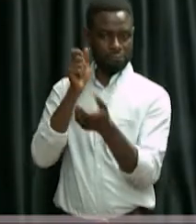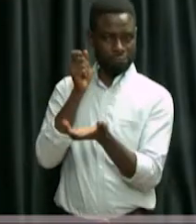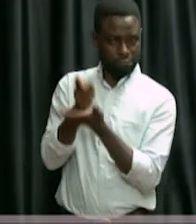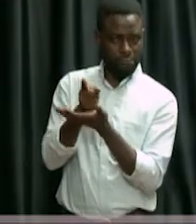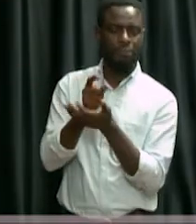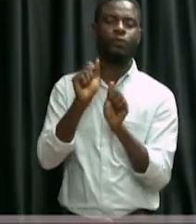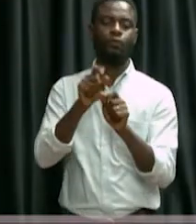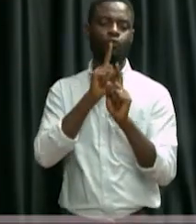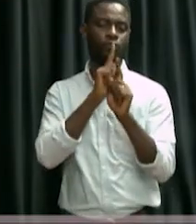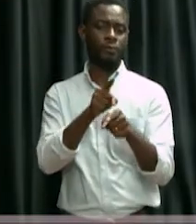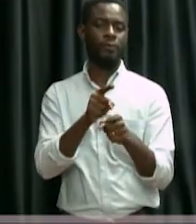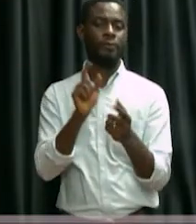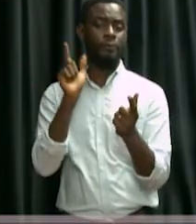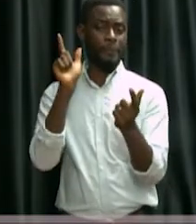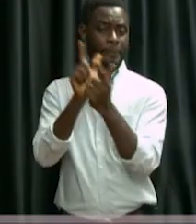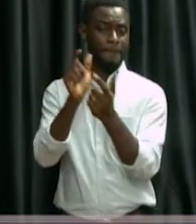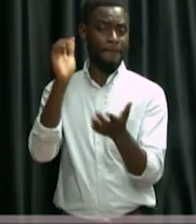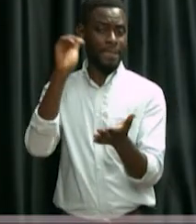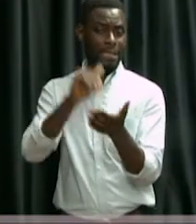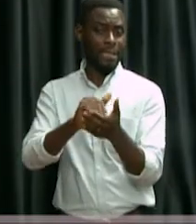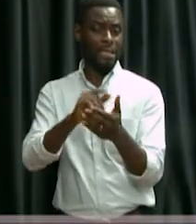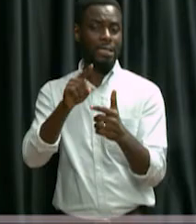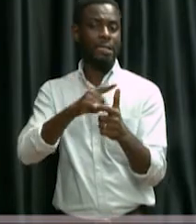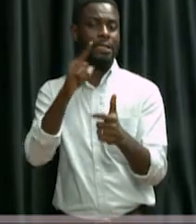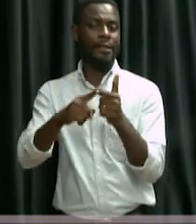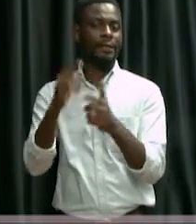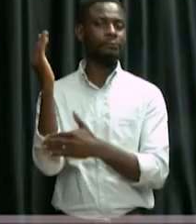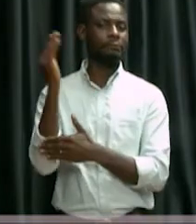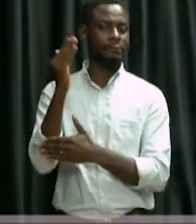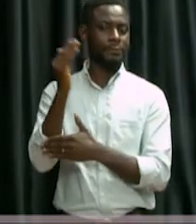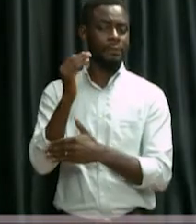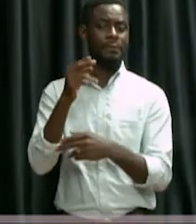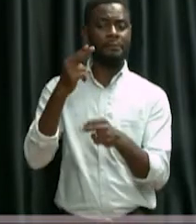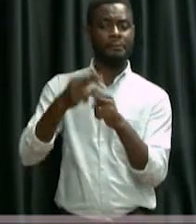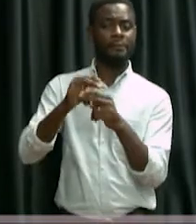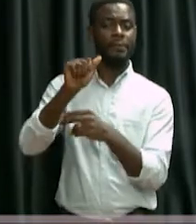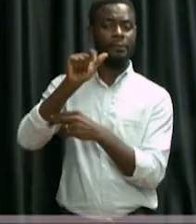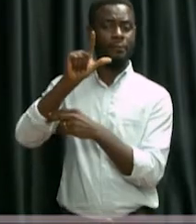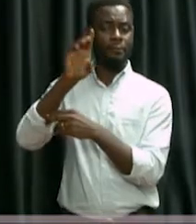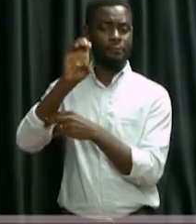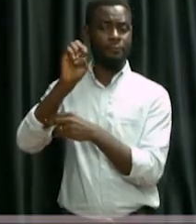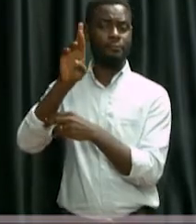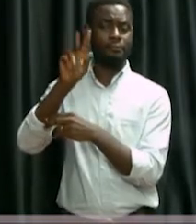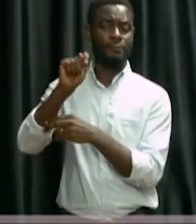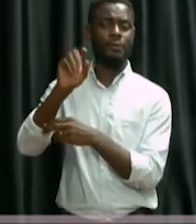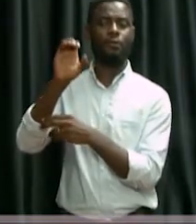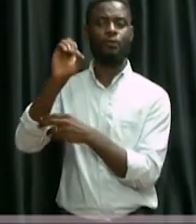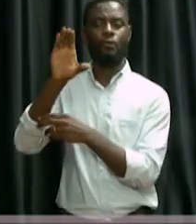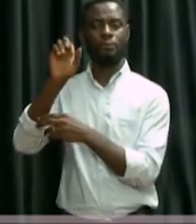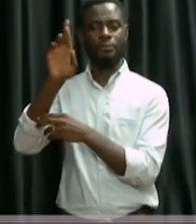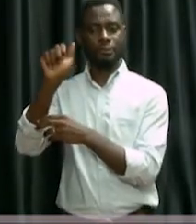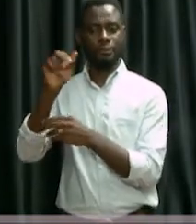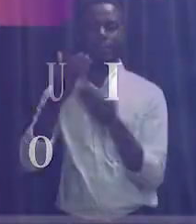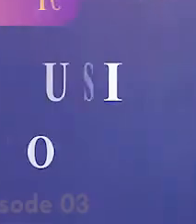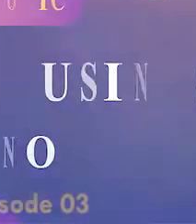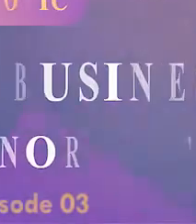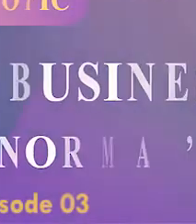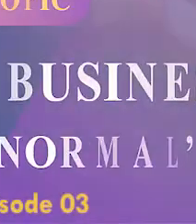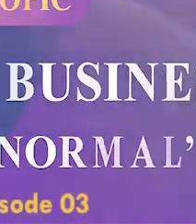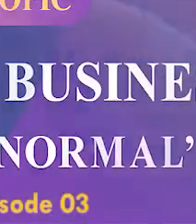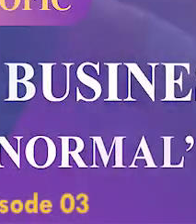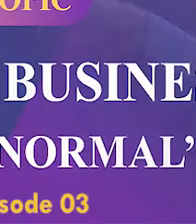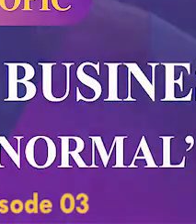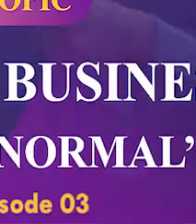So we come your way again in the next episode. My name is Albert Okran. Thank you and God bless you.